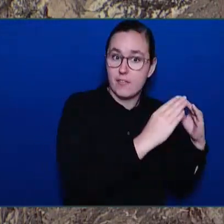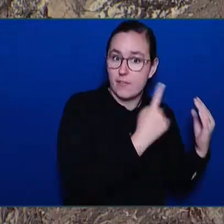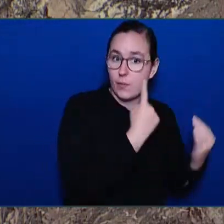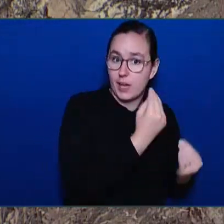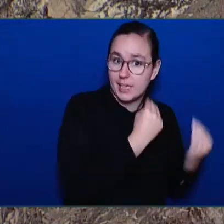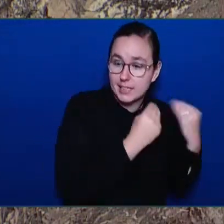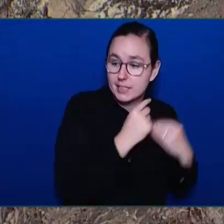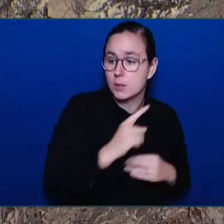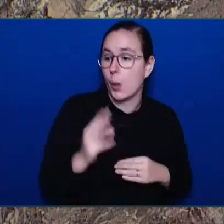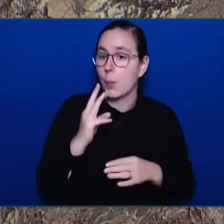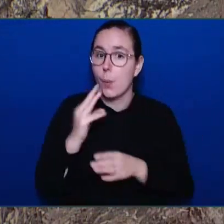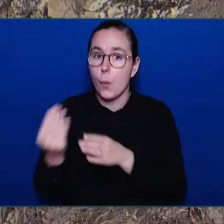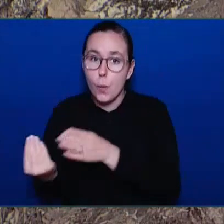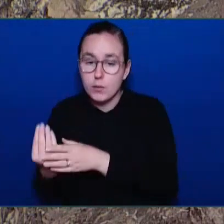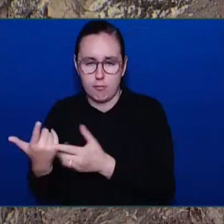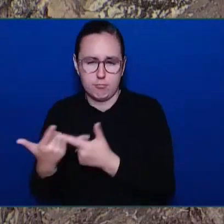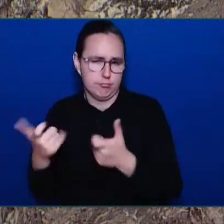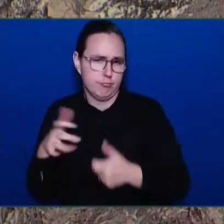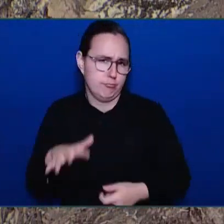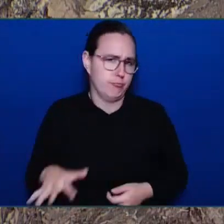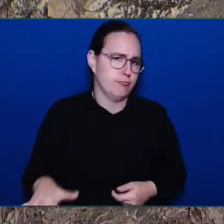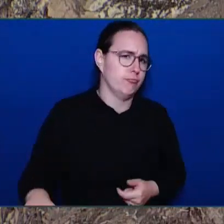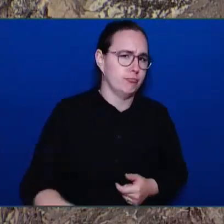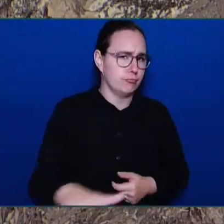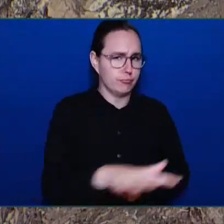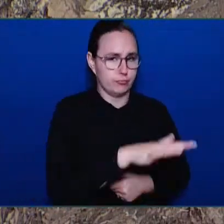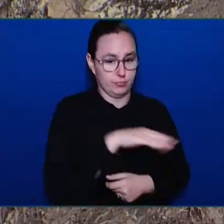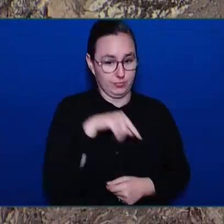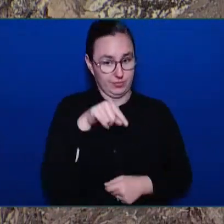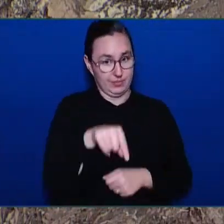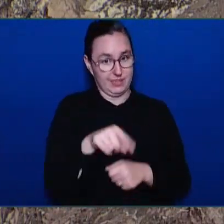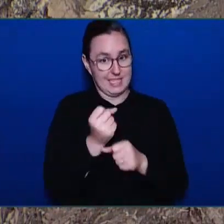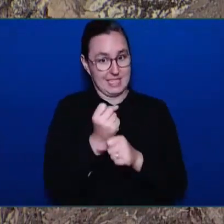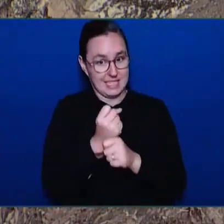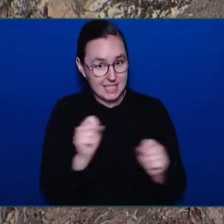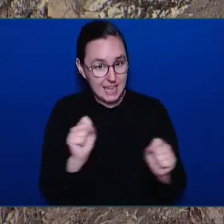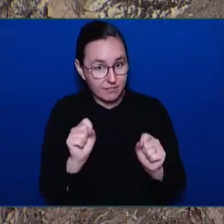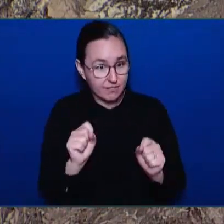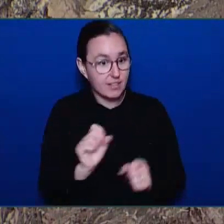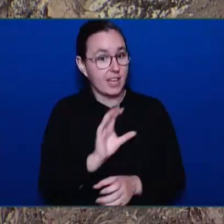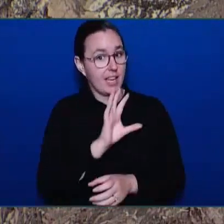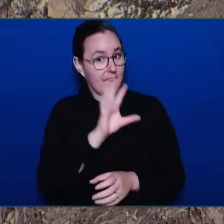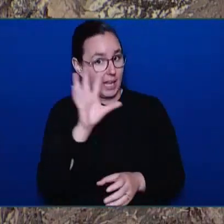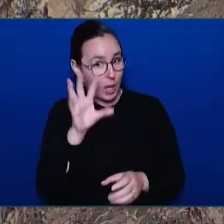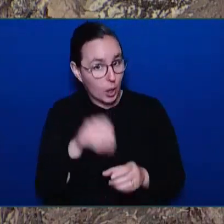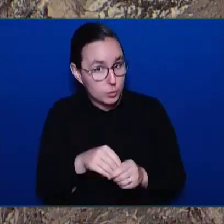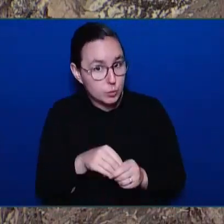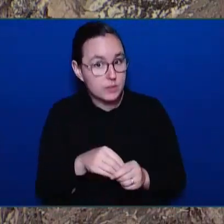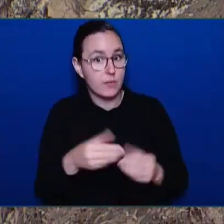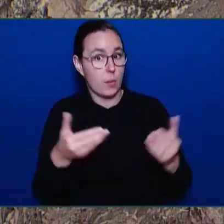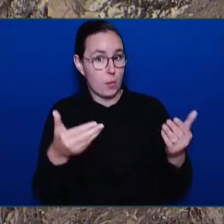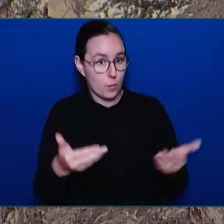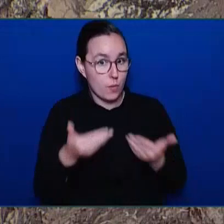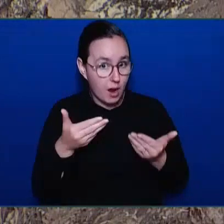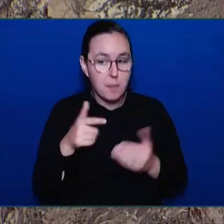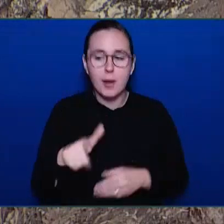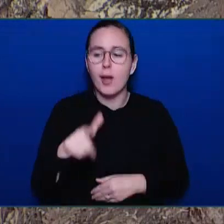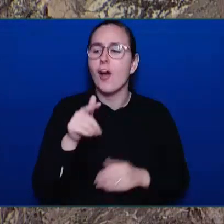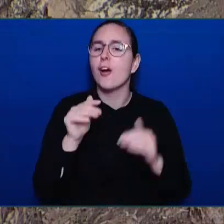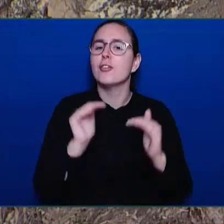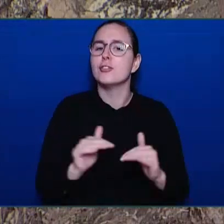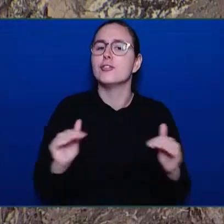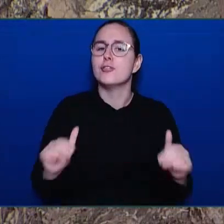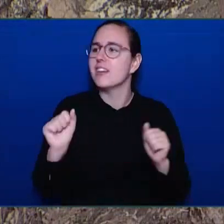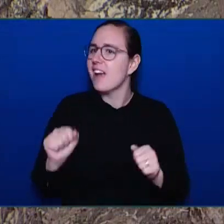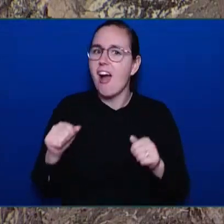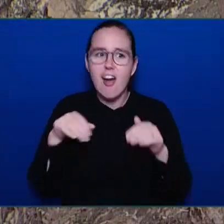or will provide children with an opportunity to engage in diverse play experiences, build relationships and develop their